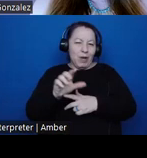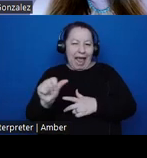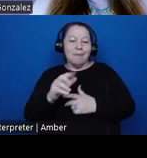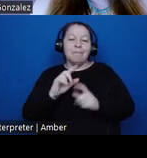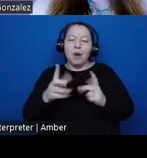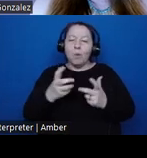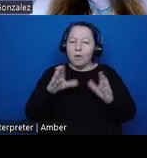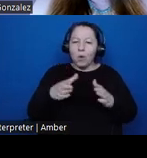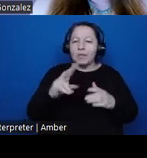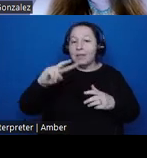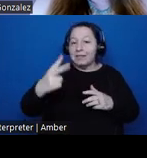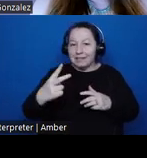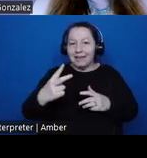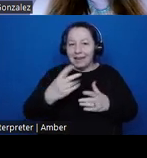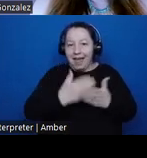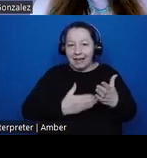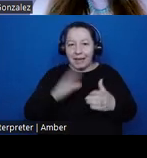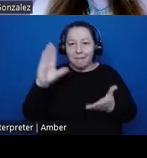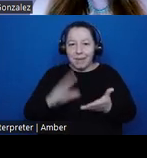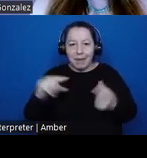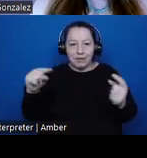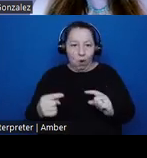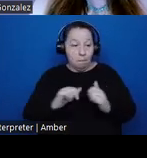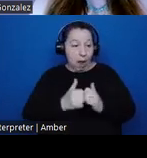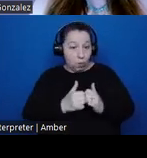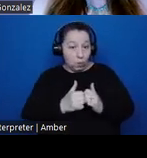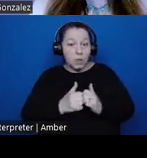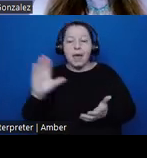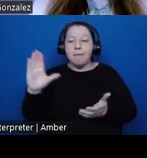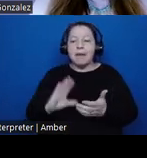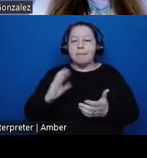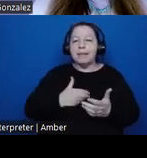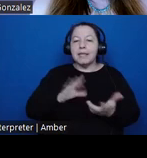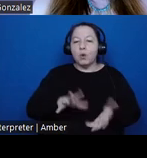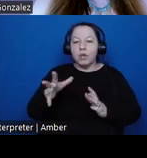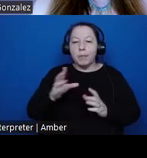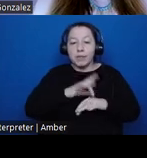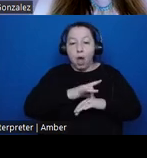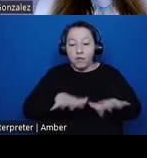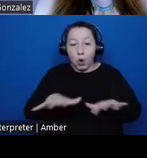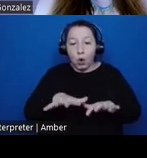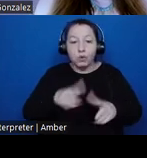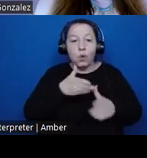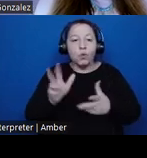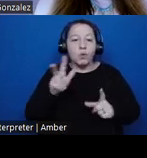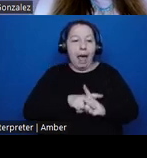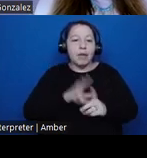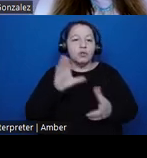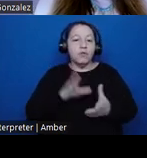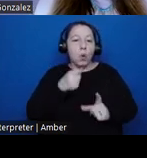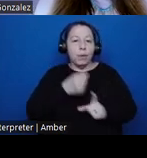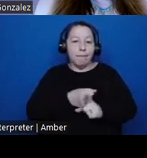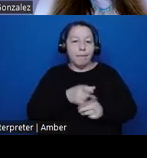And that is minimizing harm by minimizing our disturbance of the earth through the application of our low impact archaeological